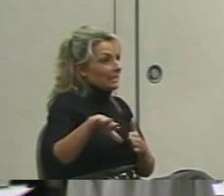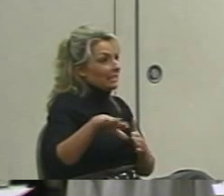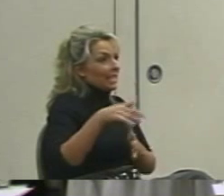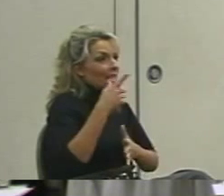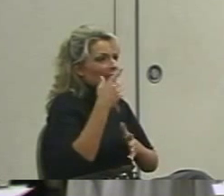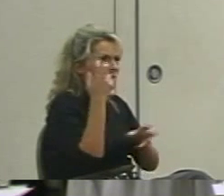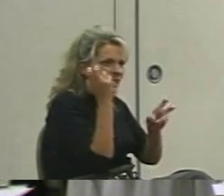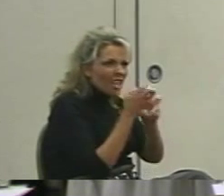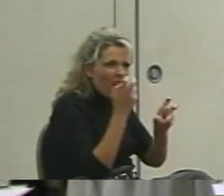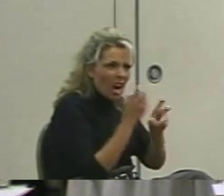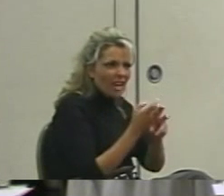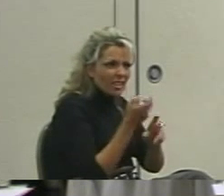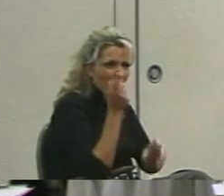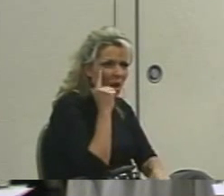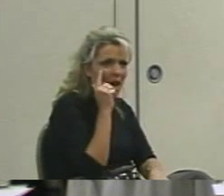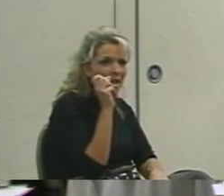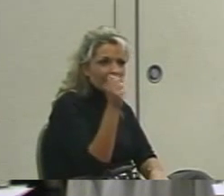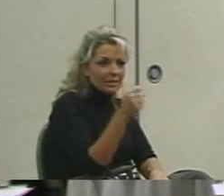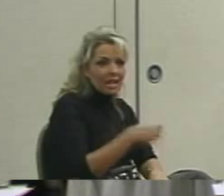Was it difficult at all?